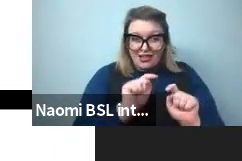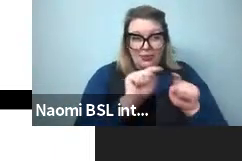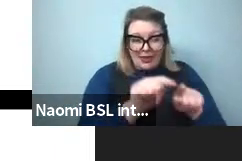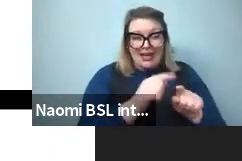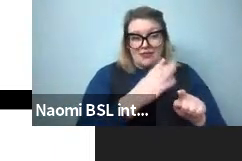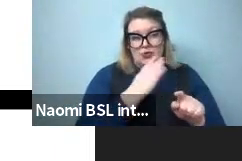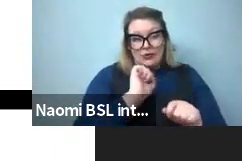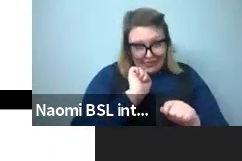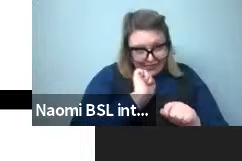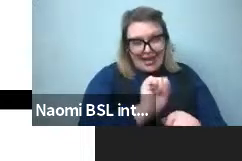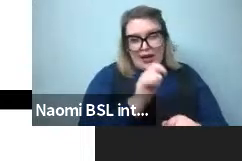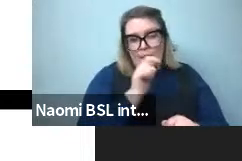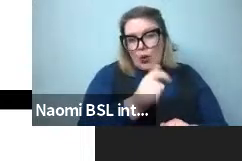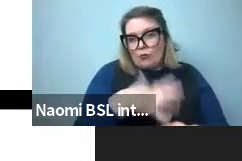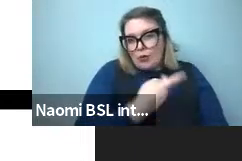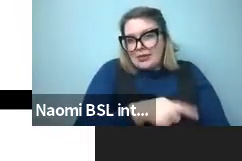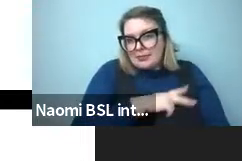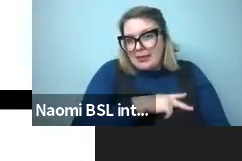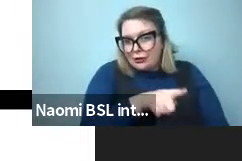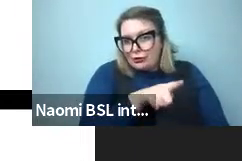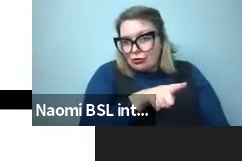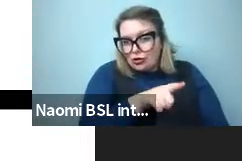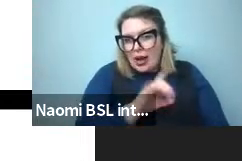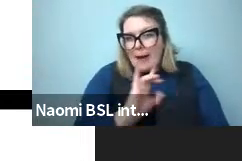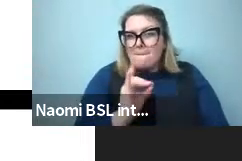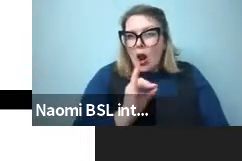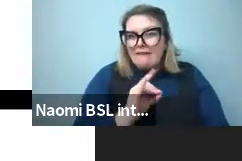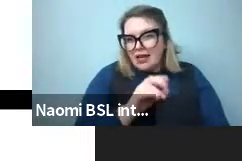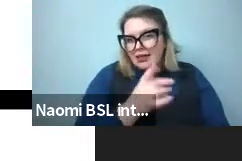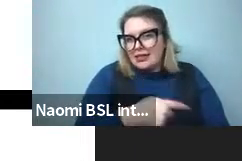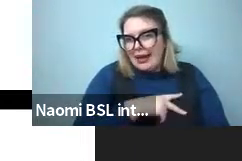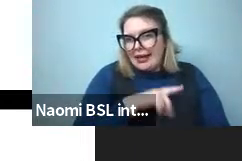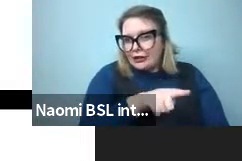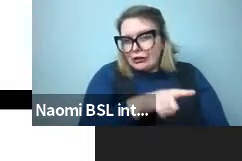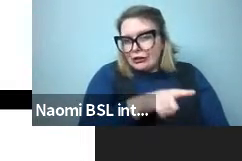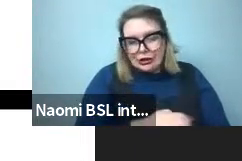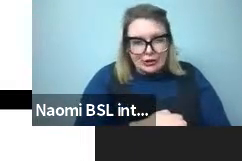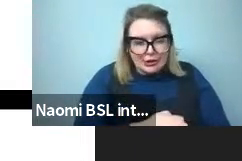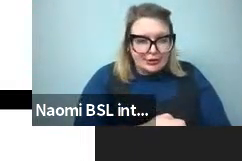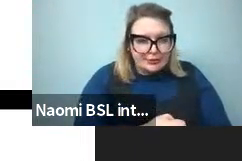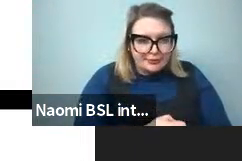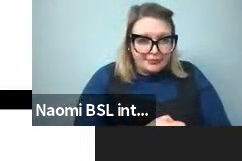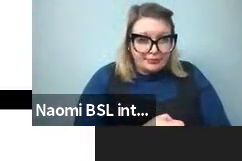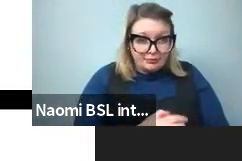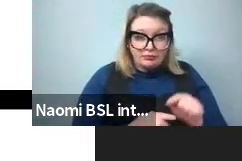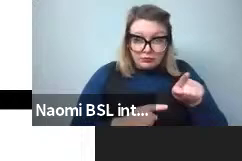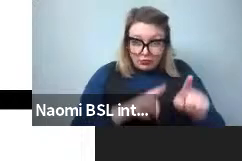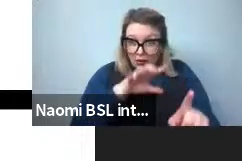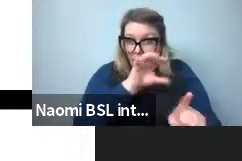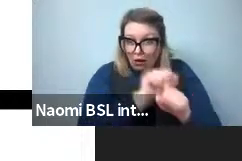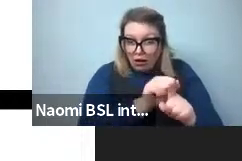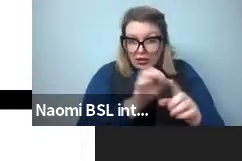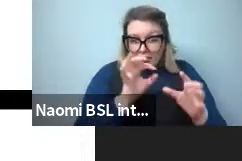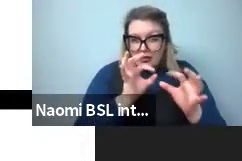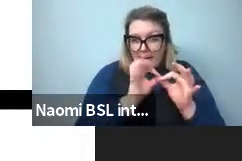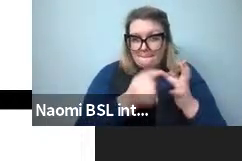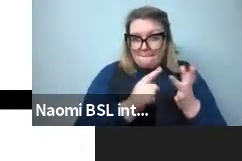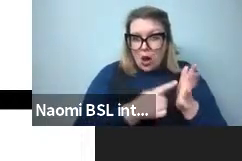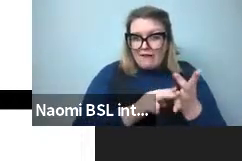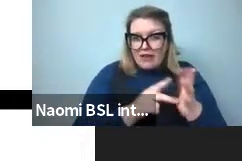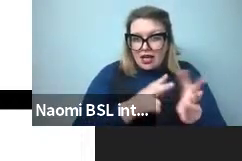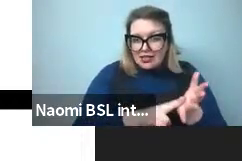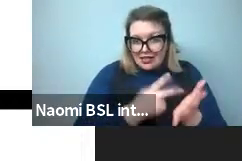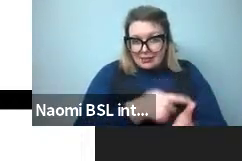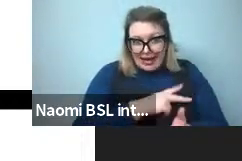use in this, in the Bolivian Spanish lexicon. And what you see in the Bolivian Spanish is high agreement